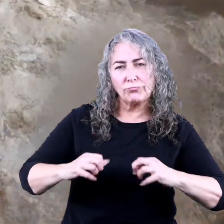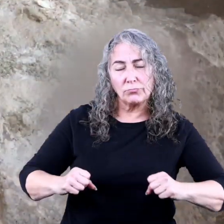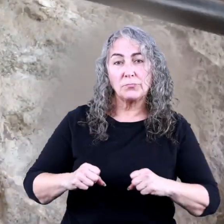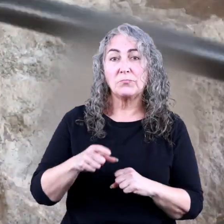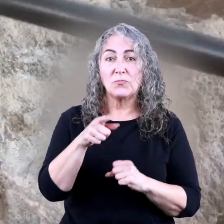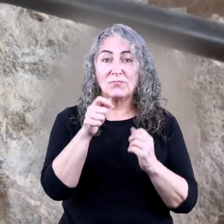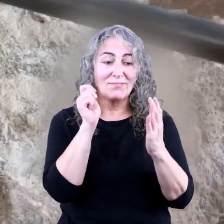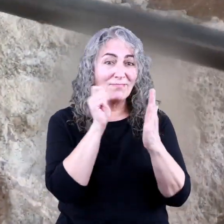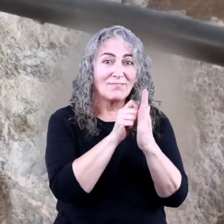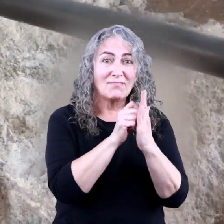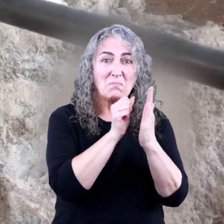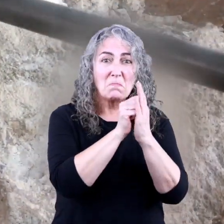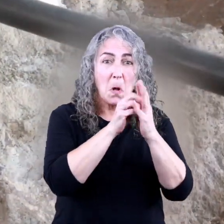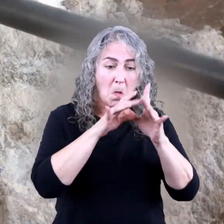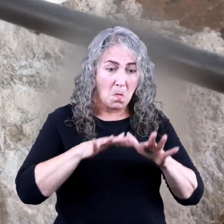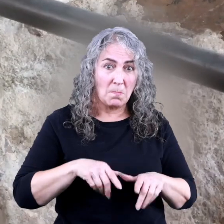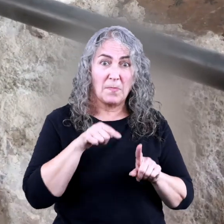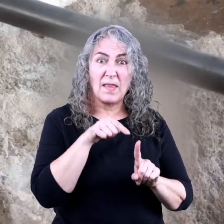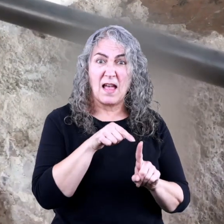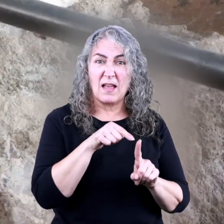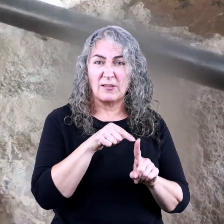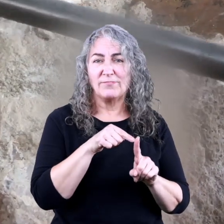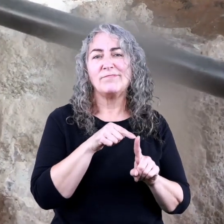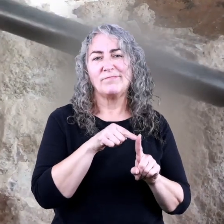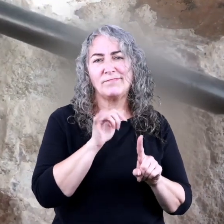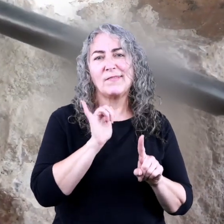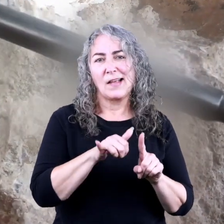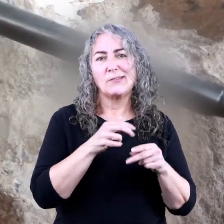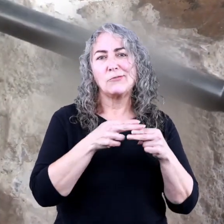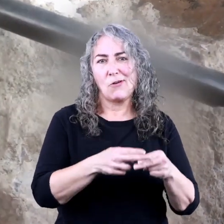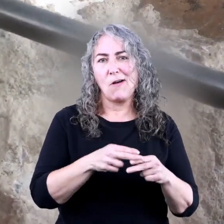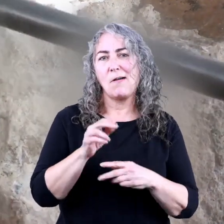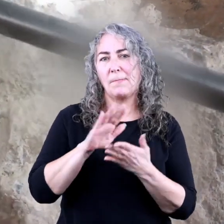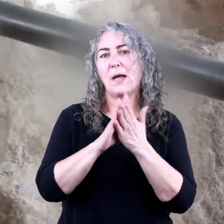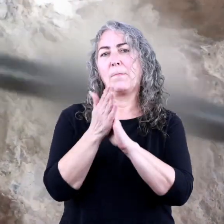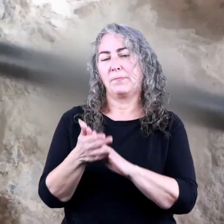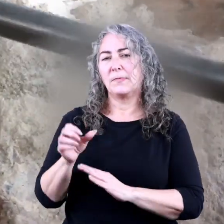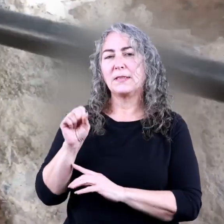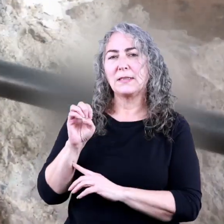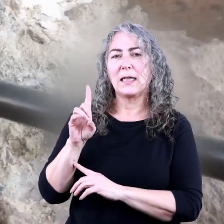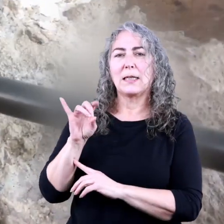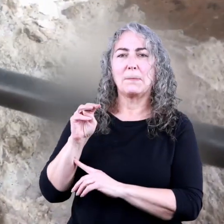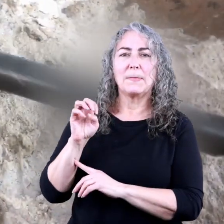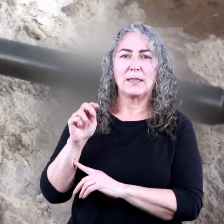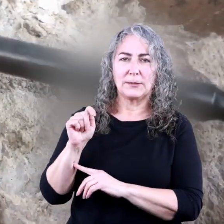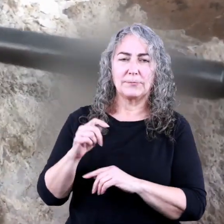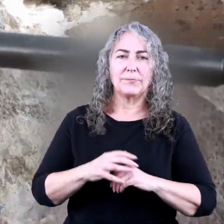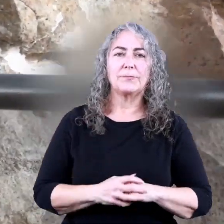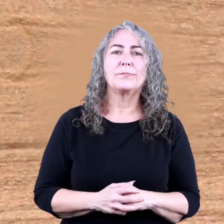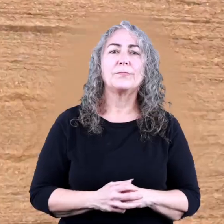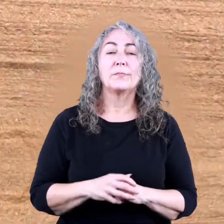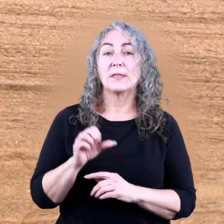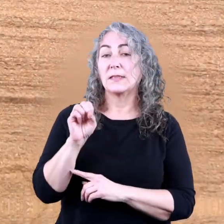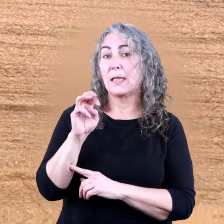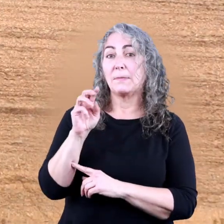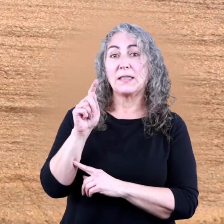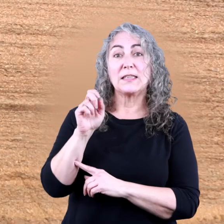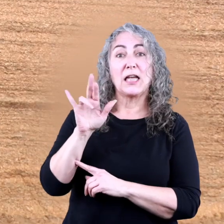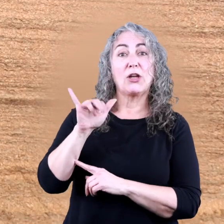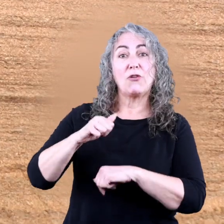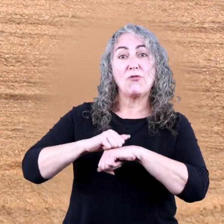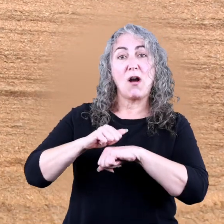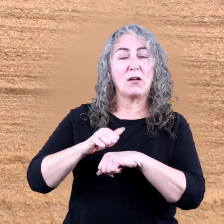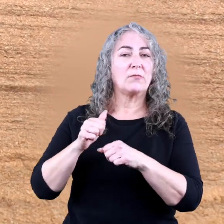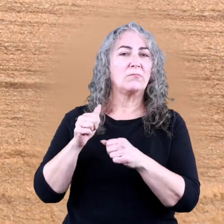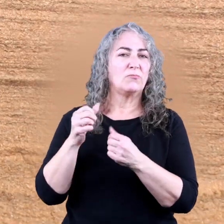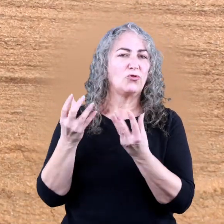If you break apart a rock, the small pieces of dust from that rock become sediment. Sedimentary